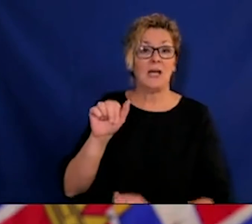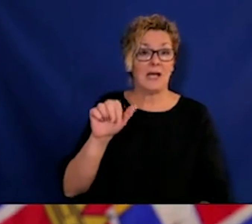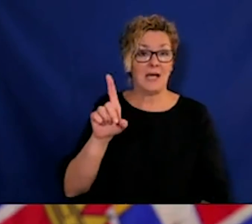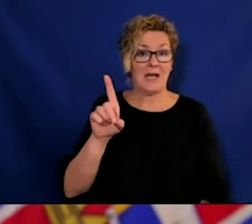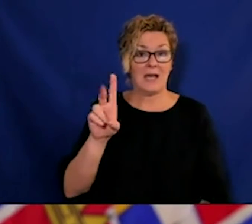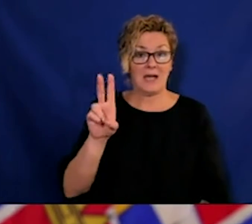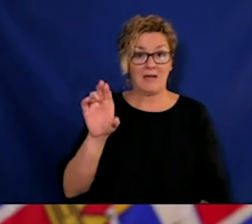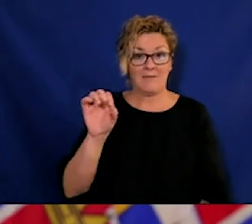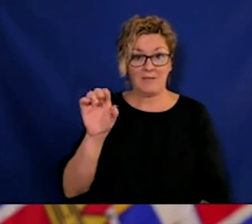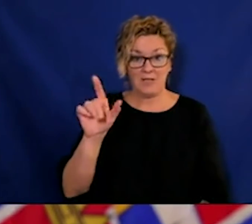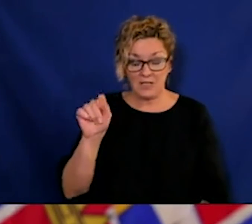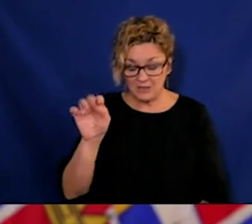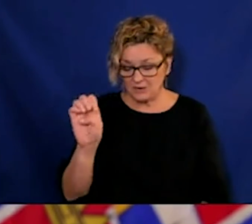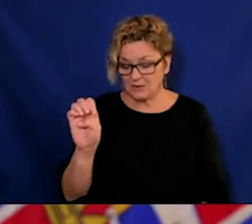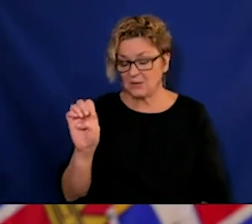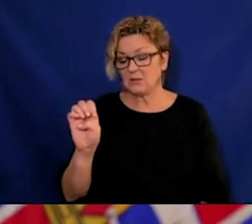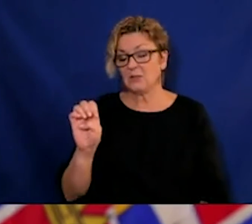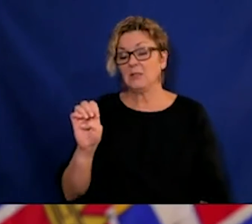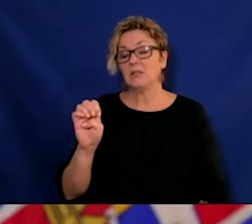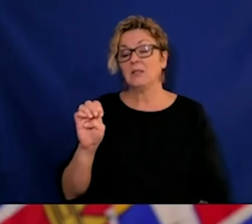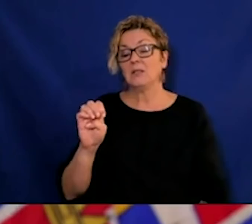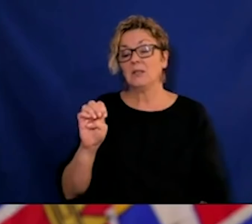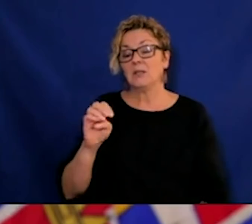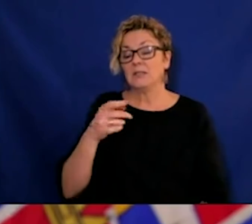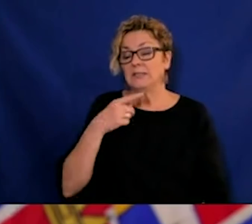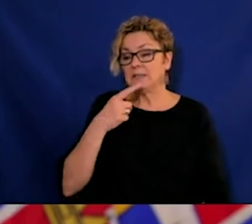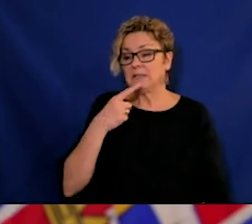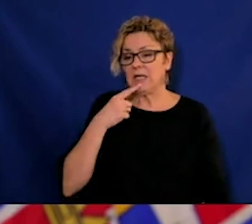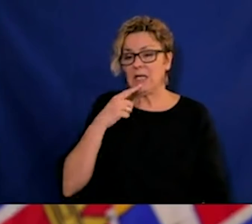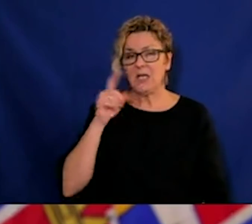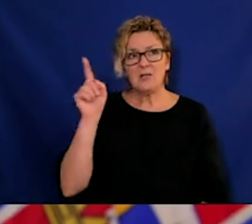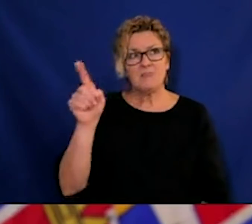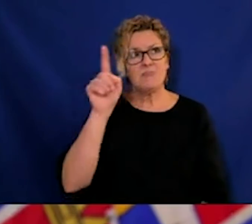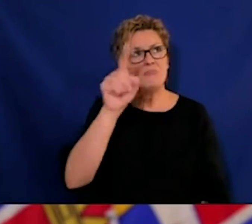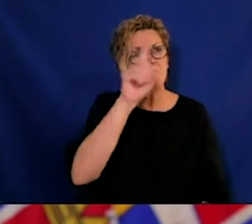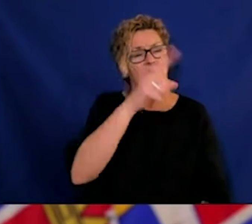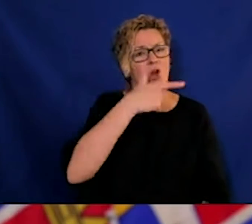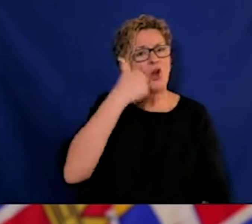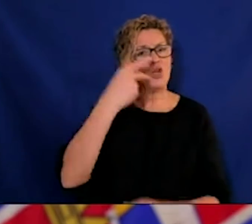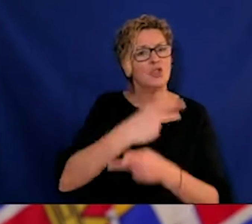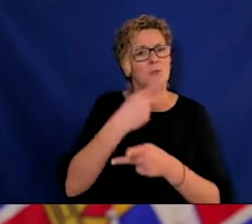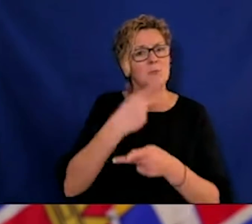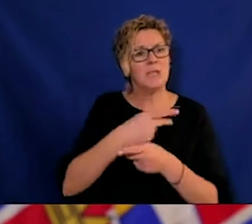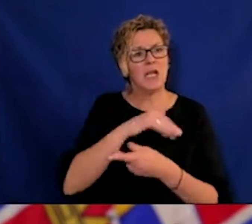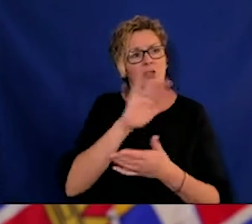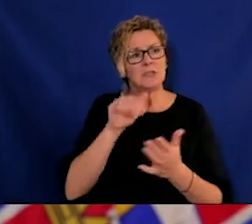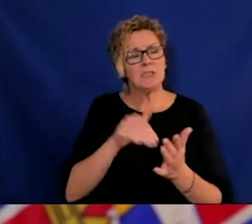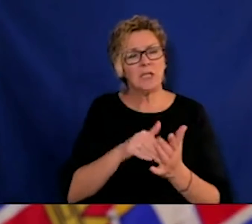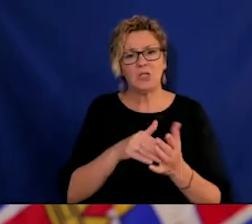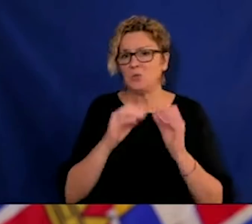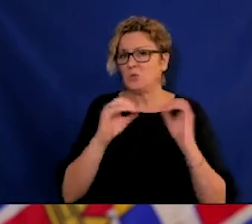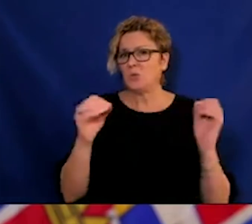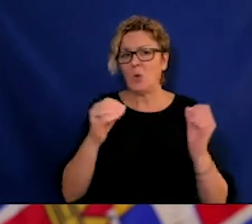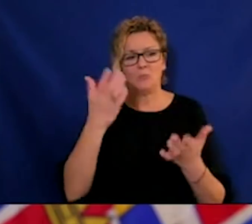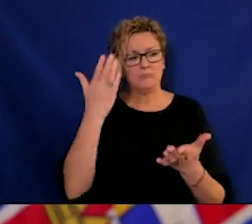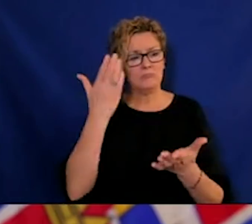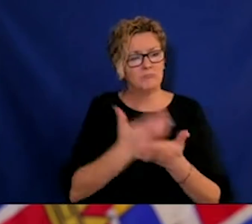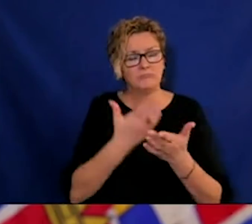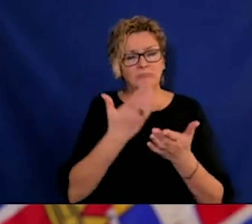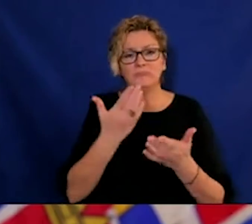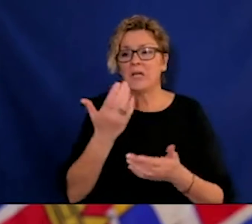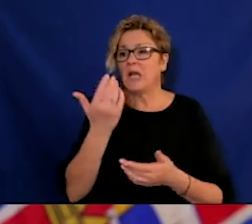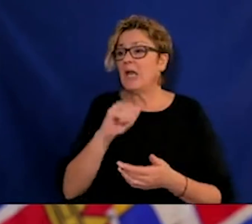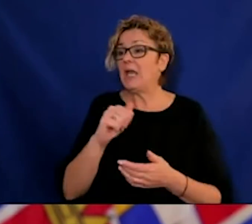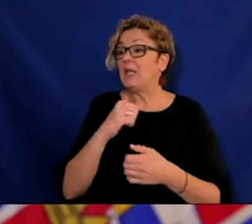of COVID going into long-term care homes through visitors, and I'm wondering if that's still true, and they're